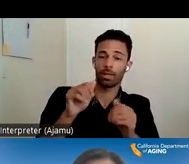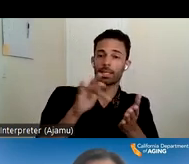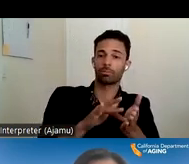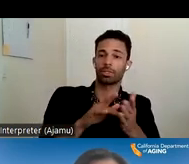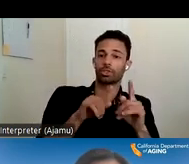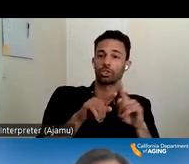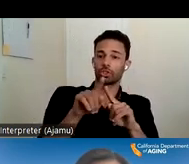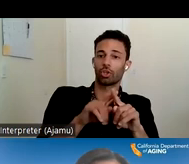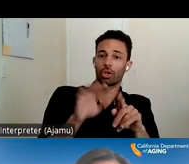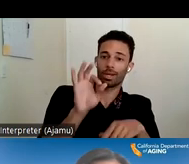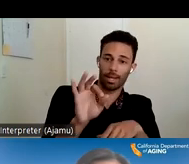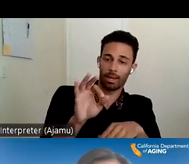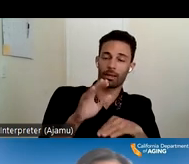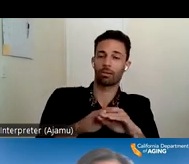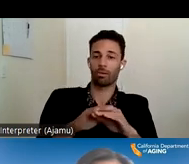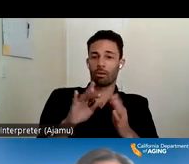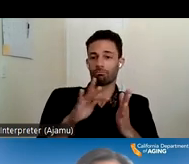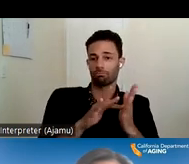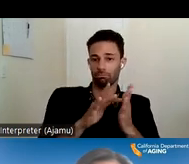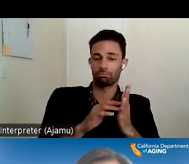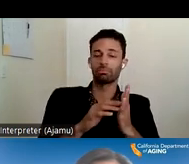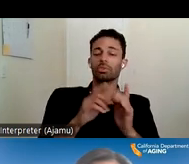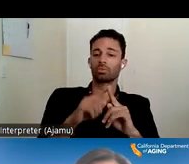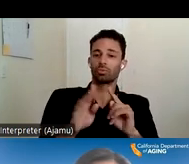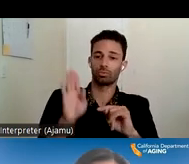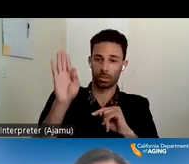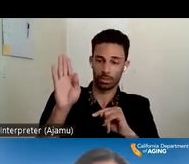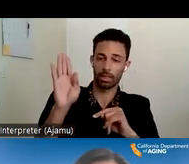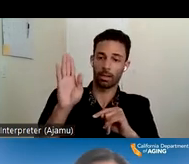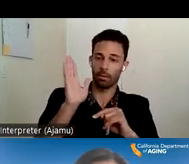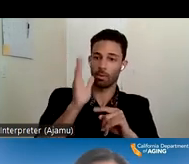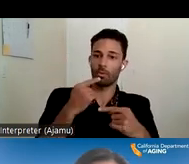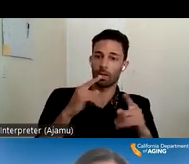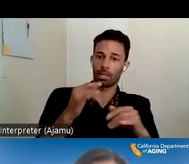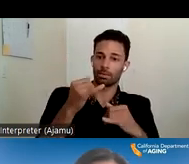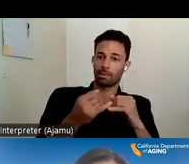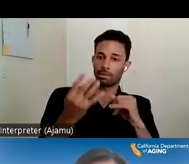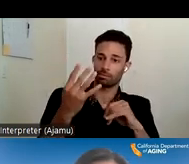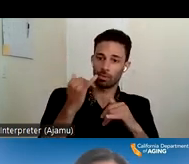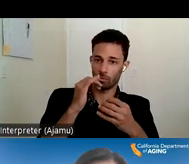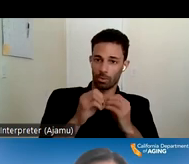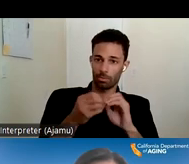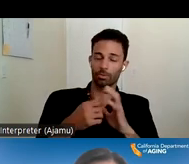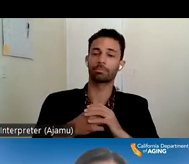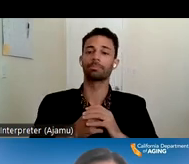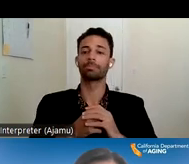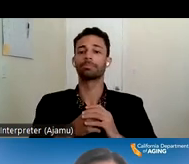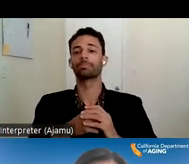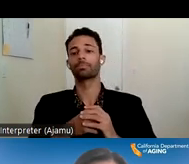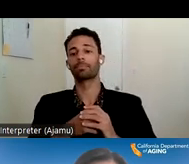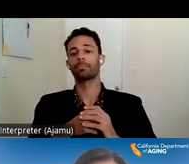nine on the dial pad to raise your hand and we will announce the last four digits of your phone number and unmute